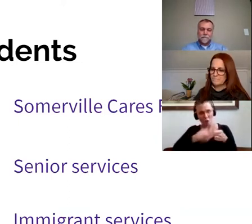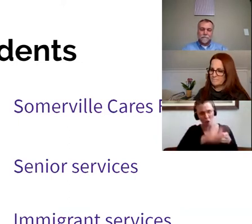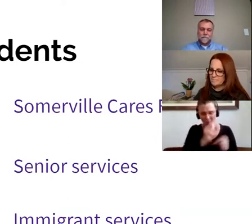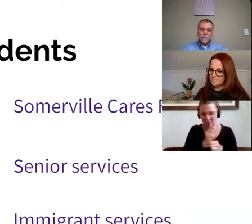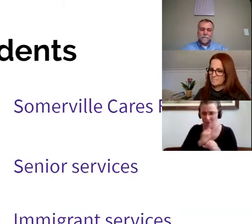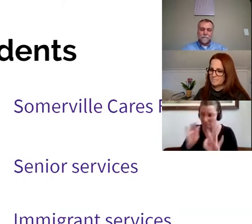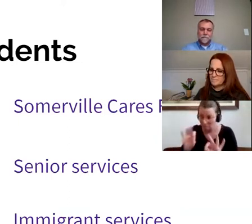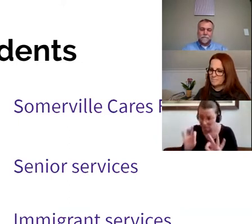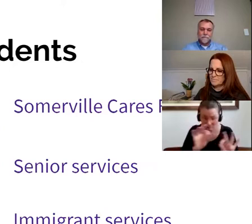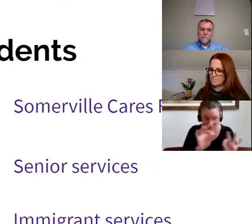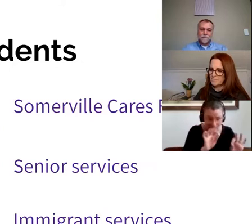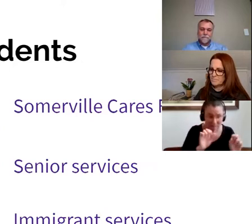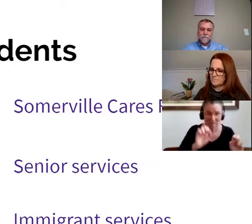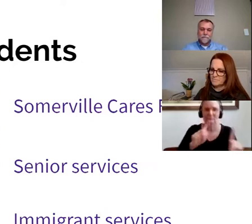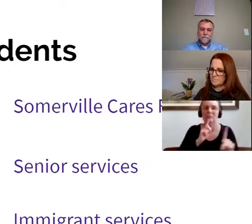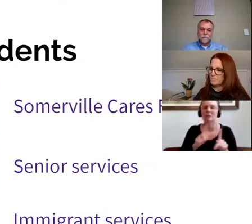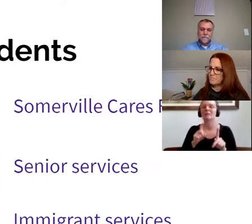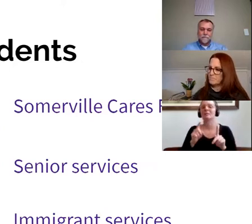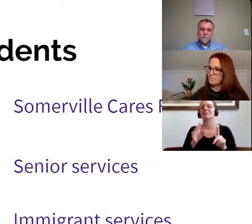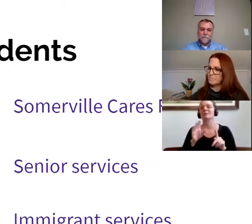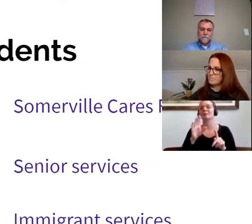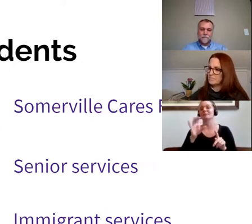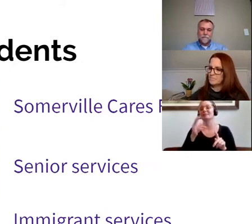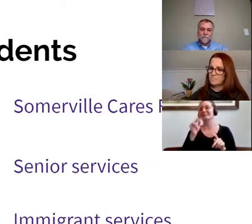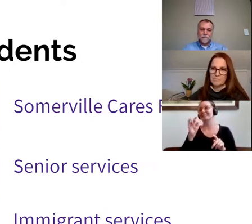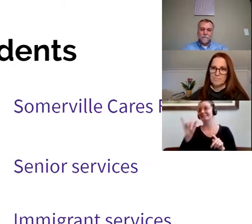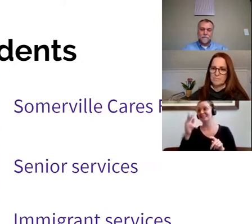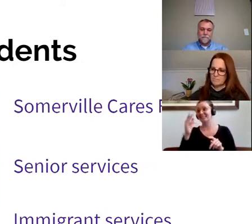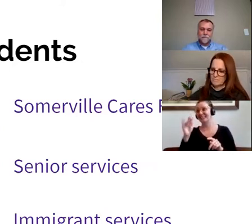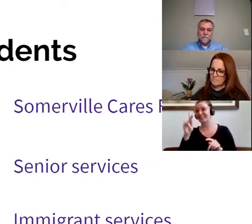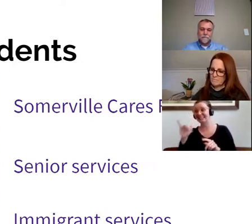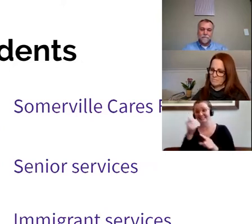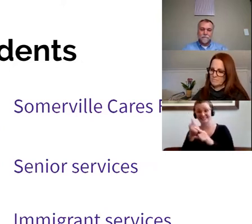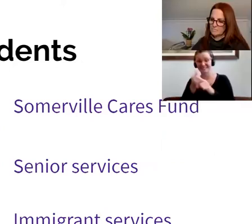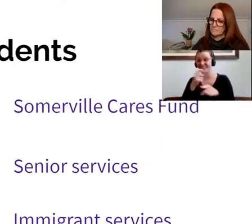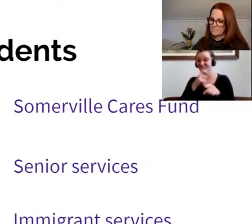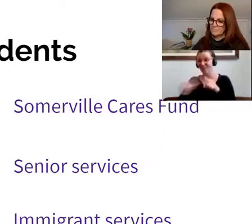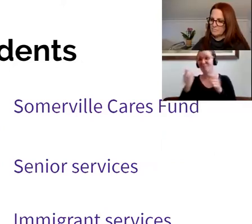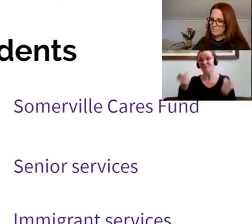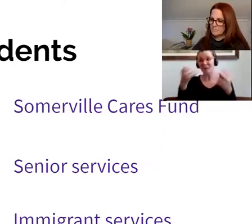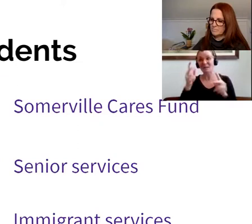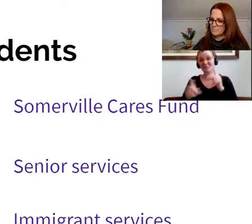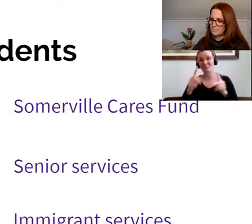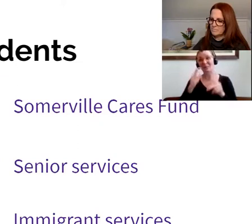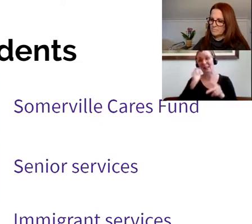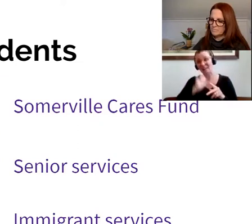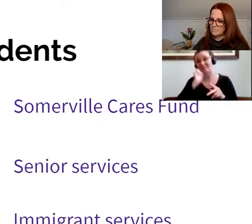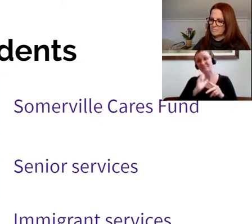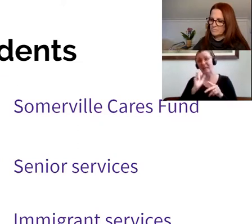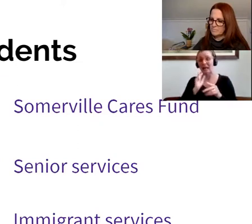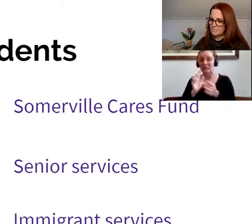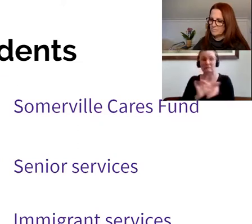in our efforts to attempt to make sure you're safe, you're in a good status in terms of your health, and you are addressing all your essential needs.